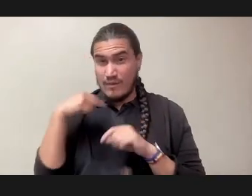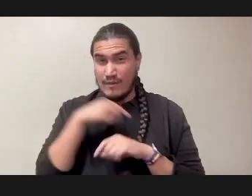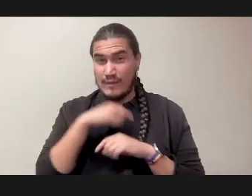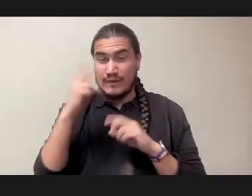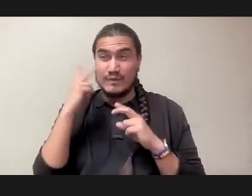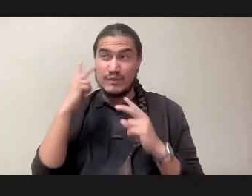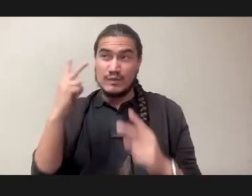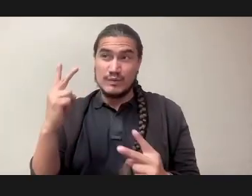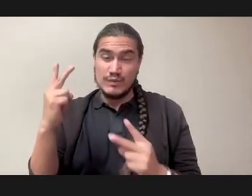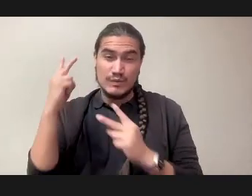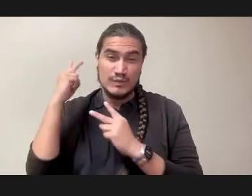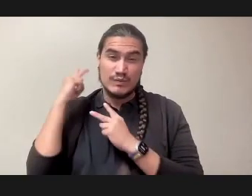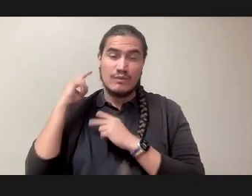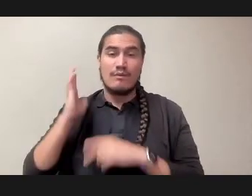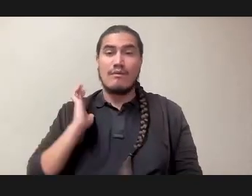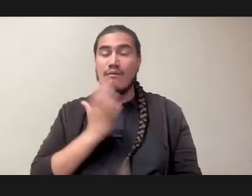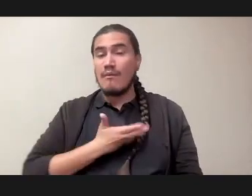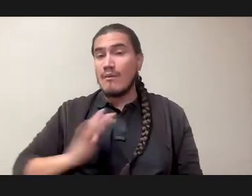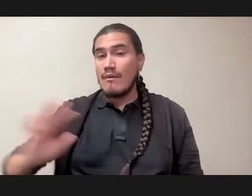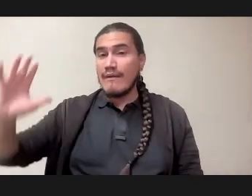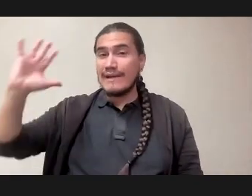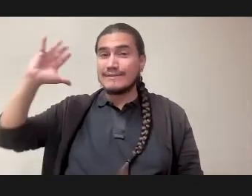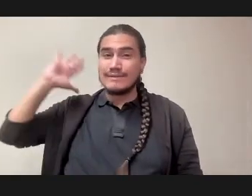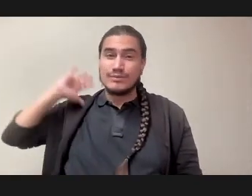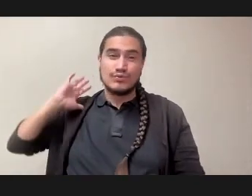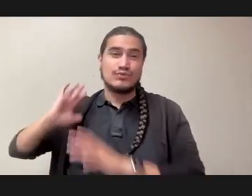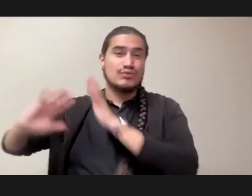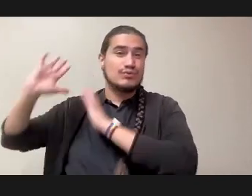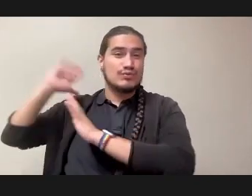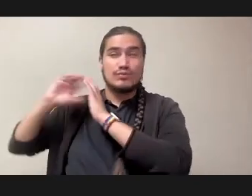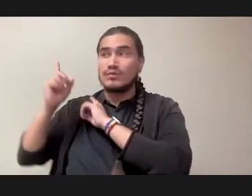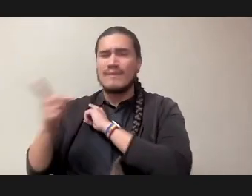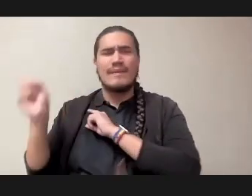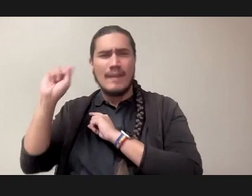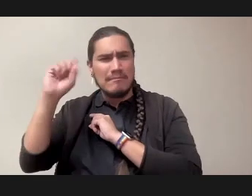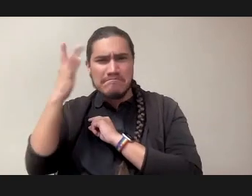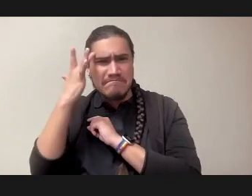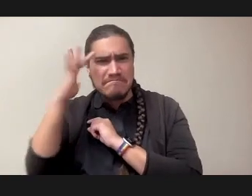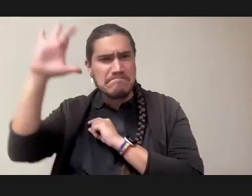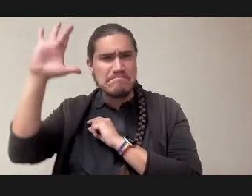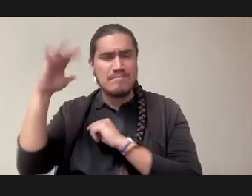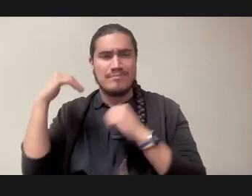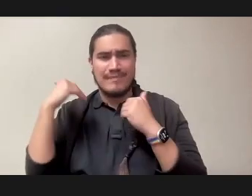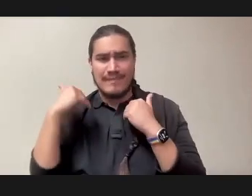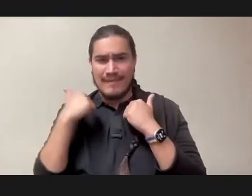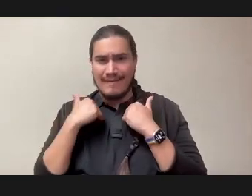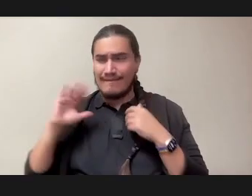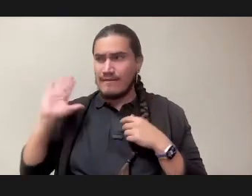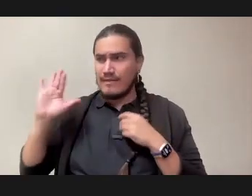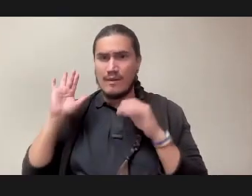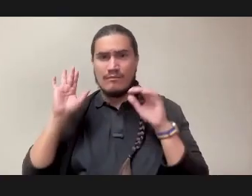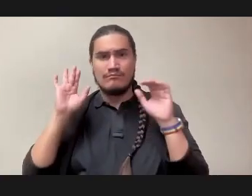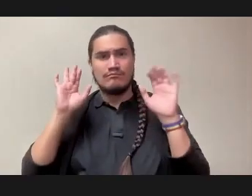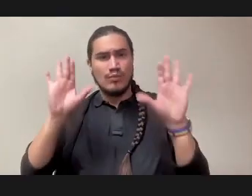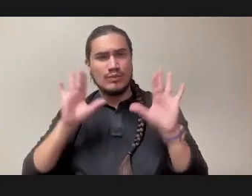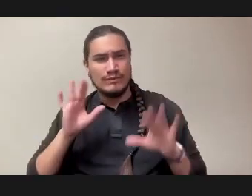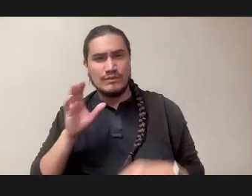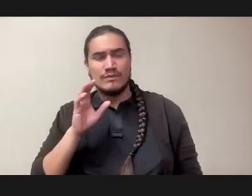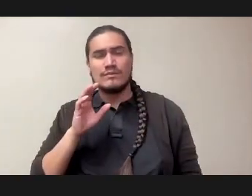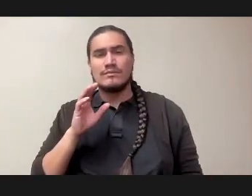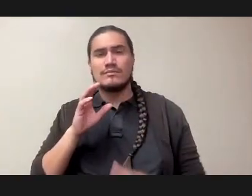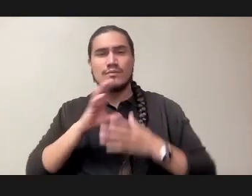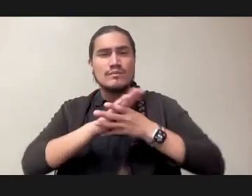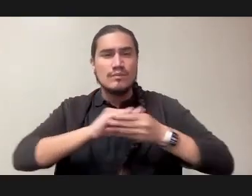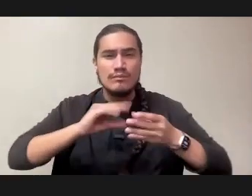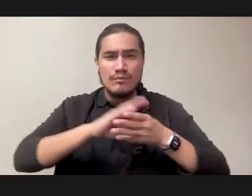so brilliant, in having that, you know, wonderful oral histories, shored up,